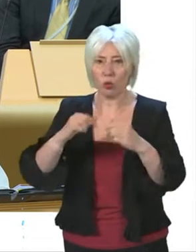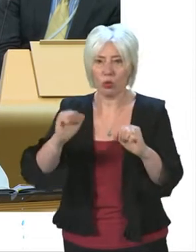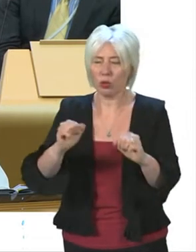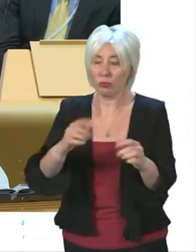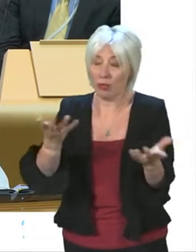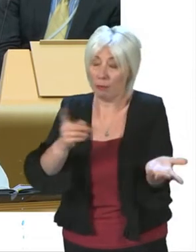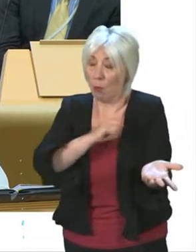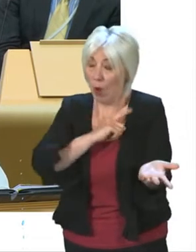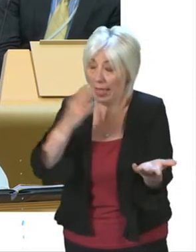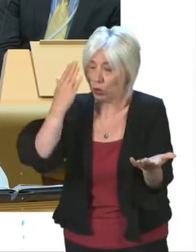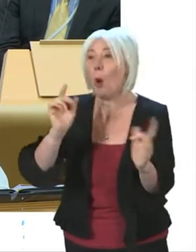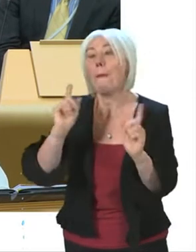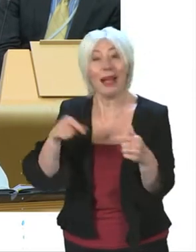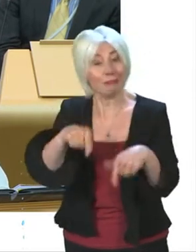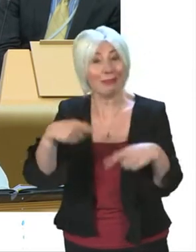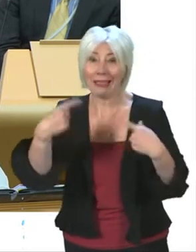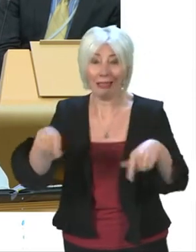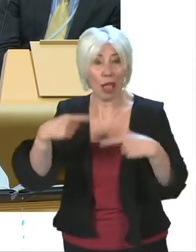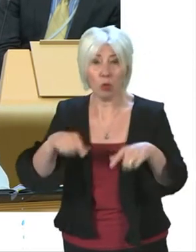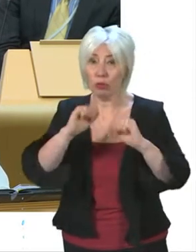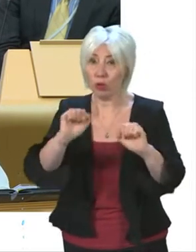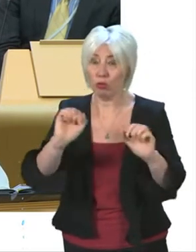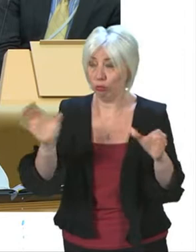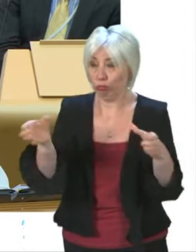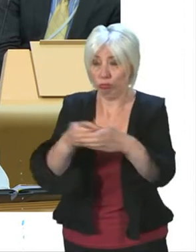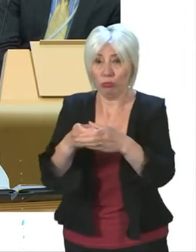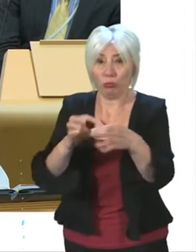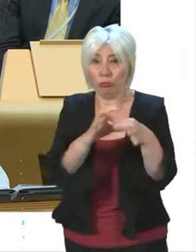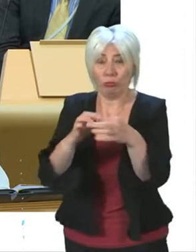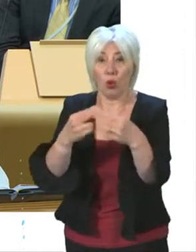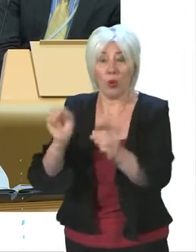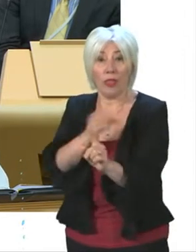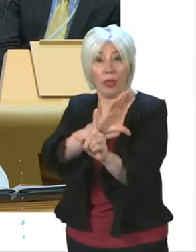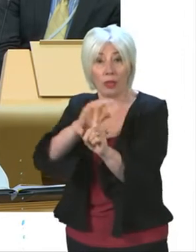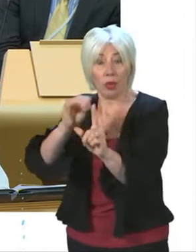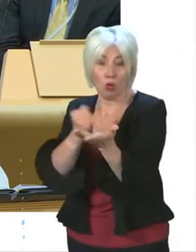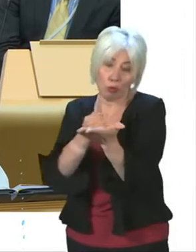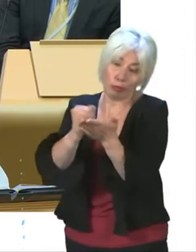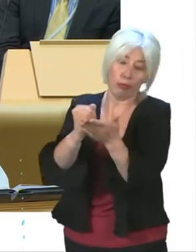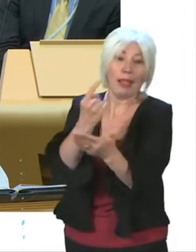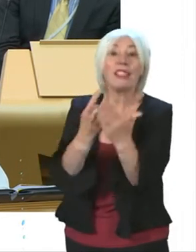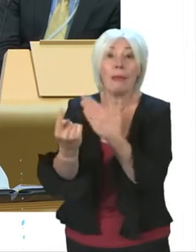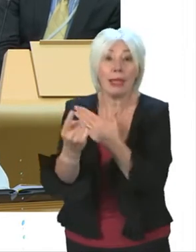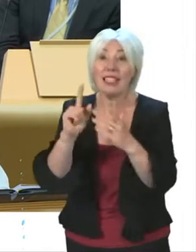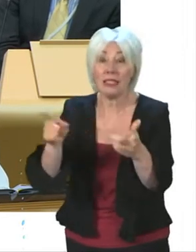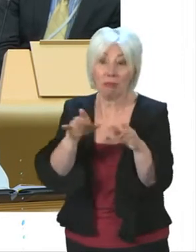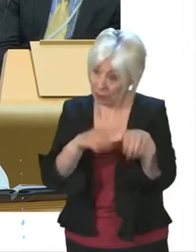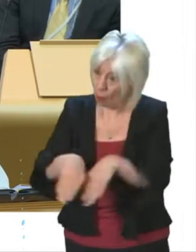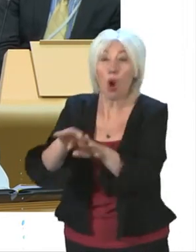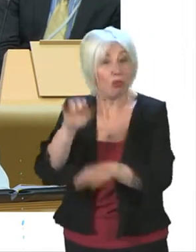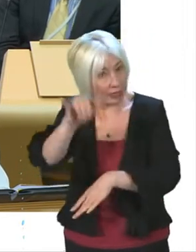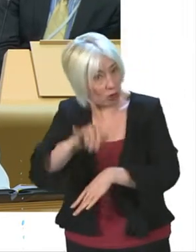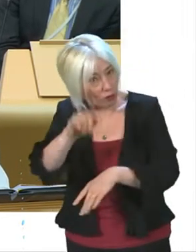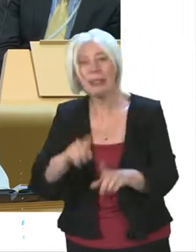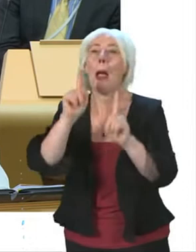beyond me why he would want to, but he's perfectly entitled to team up with the Tories again to oppose independence. That is democracy. What